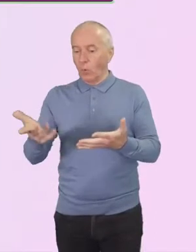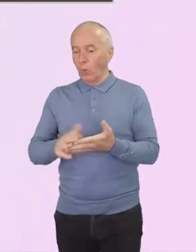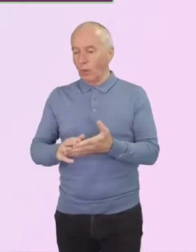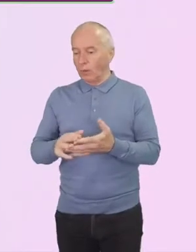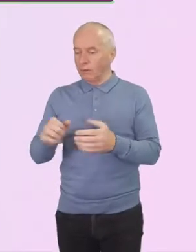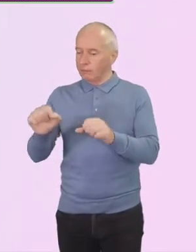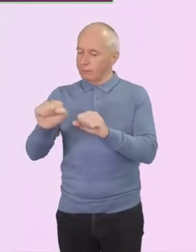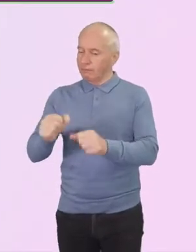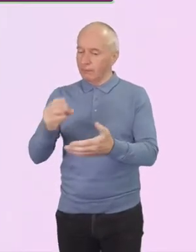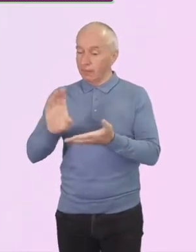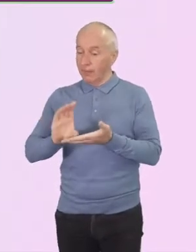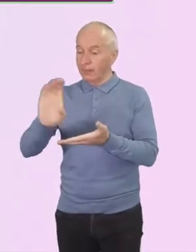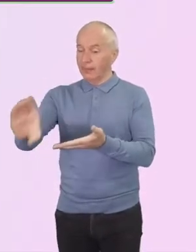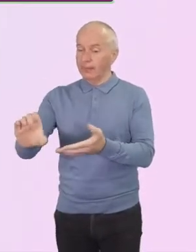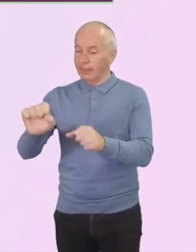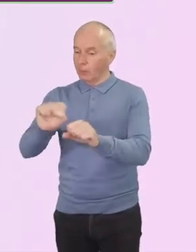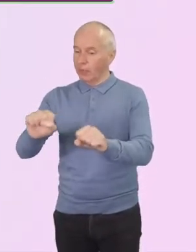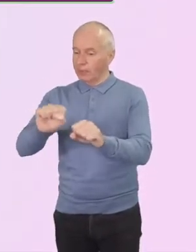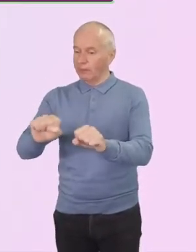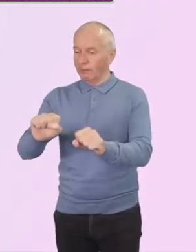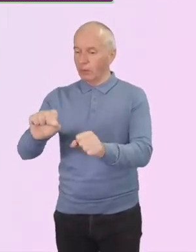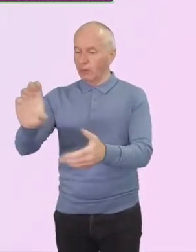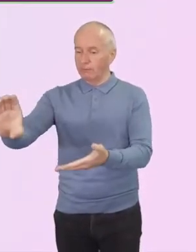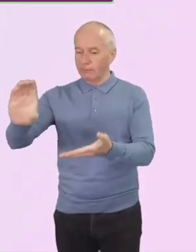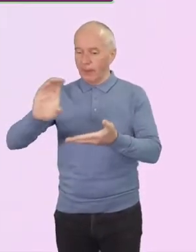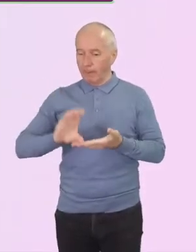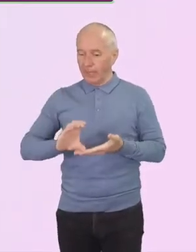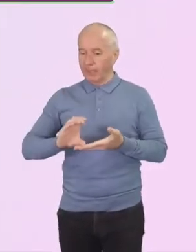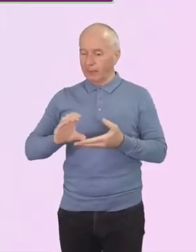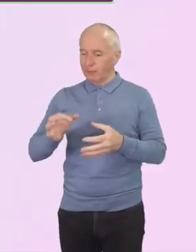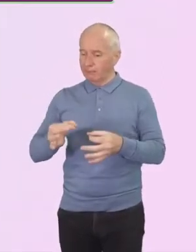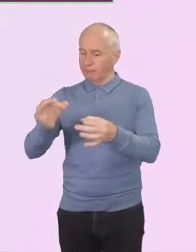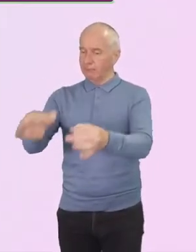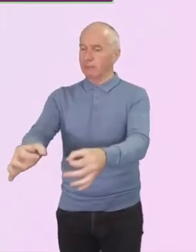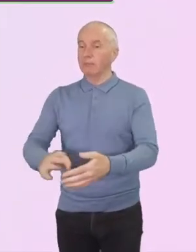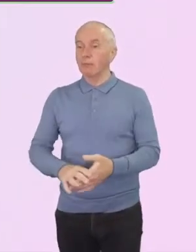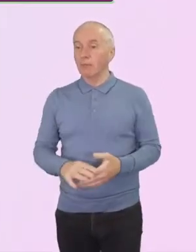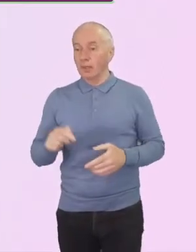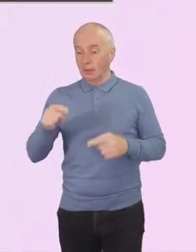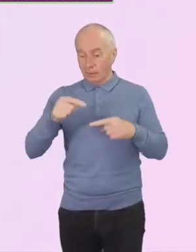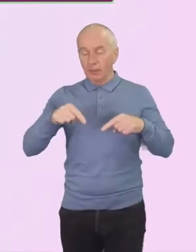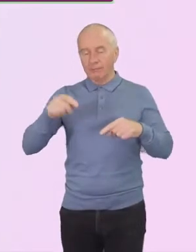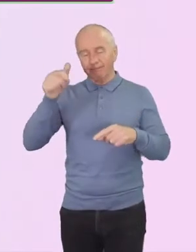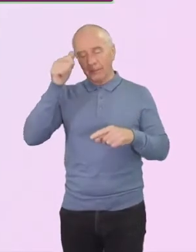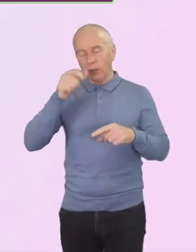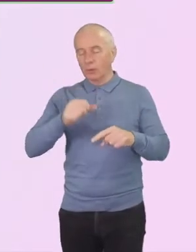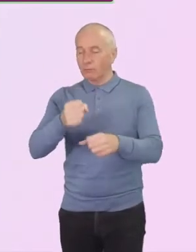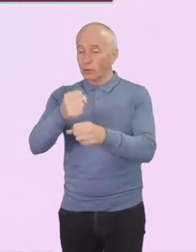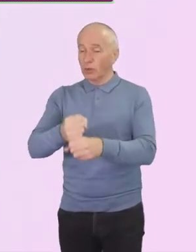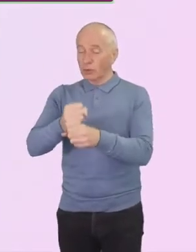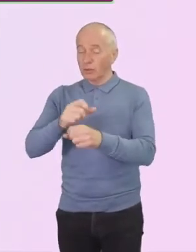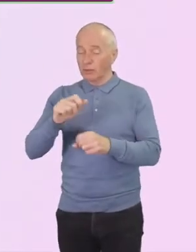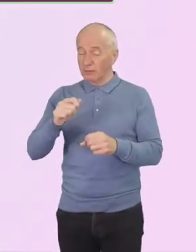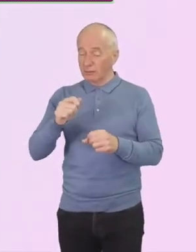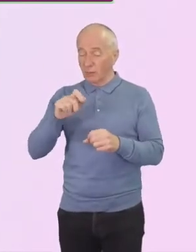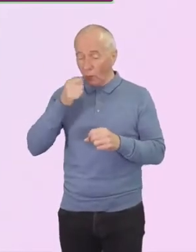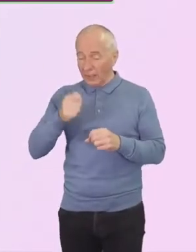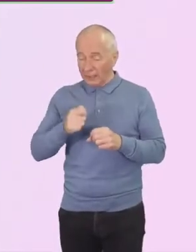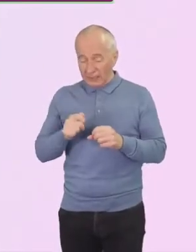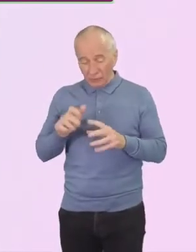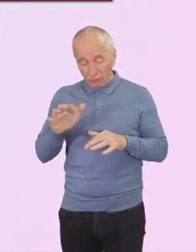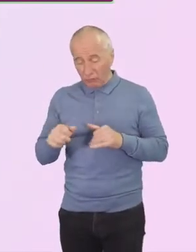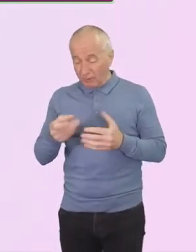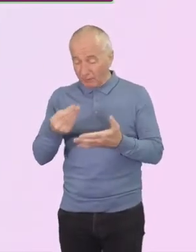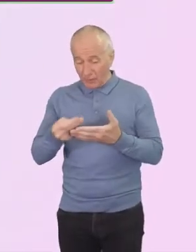Despite the help we have given, I remain concerned that there are churches which will struggle financially as we come out of